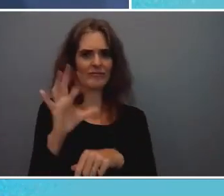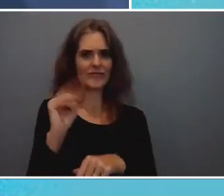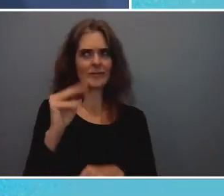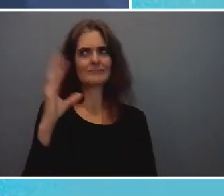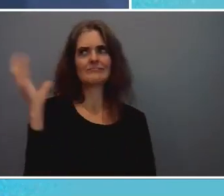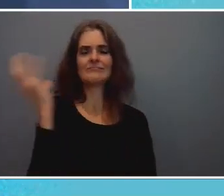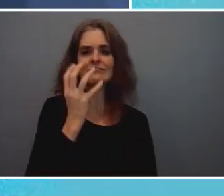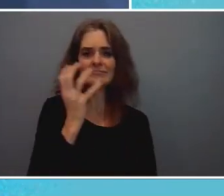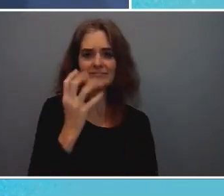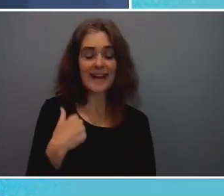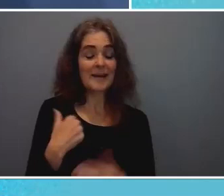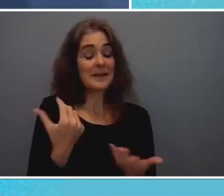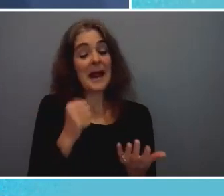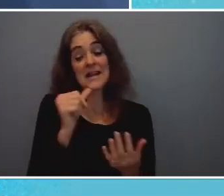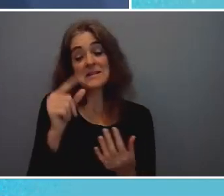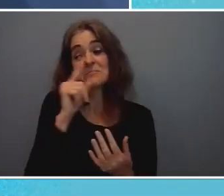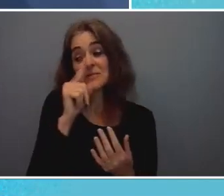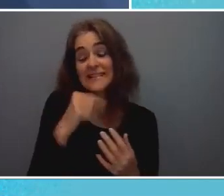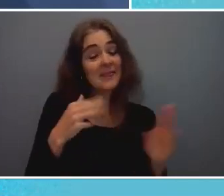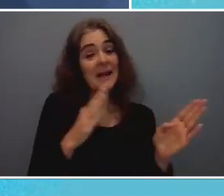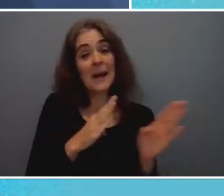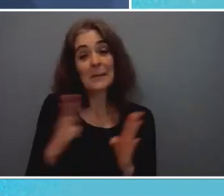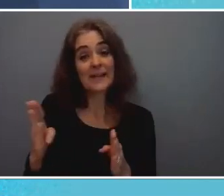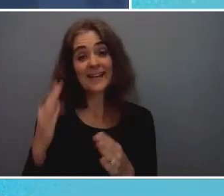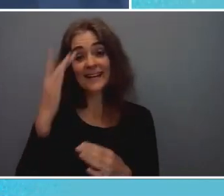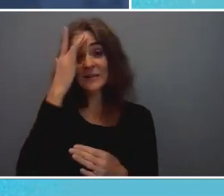I didn't pretend that I had planned it out because I didn't.